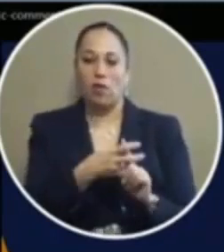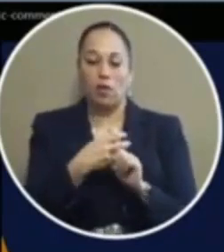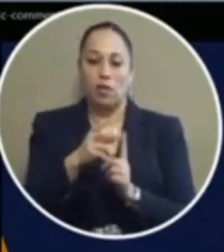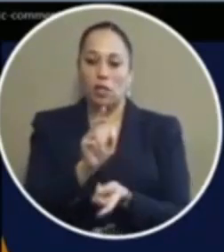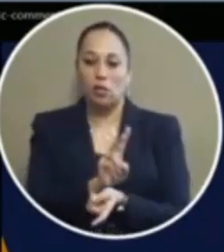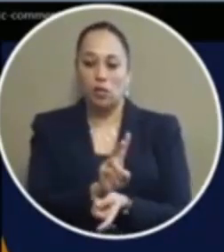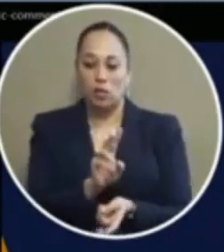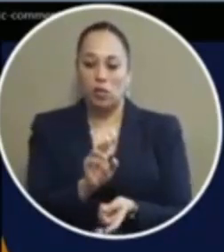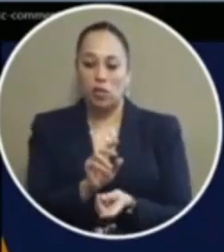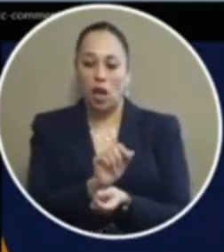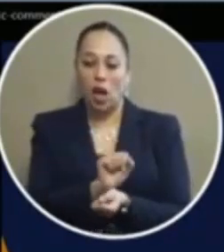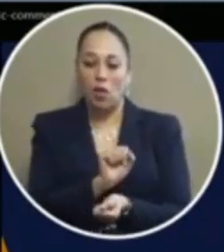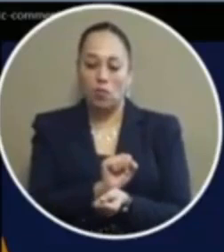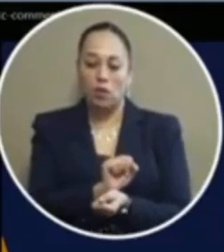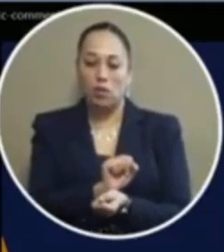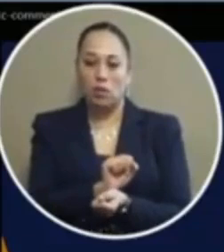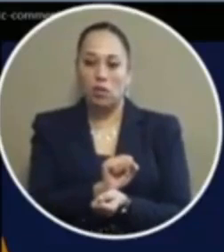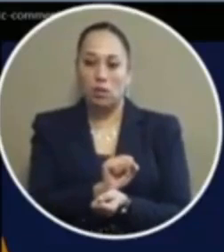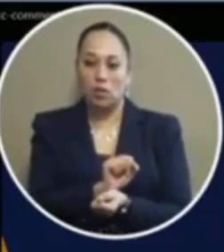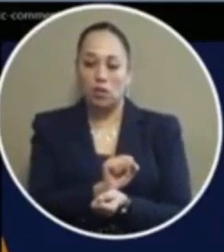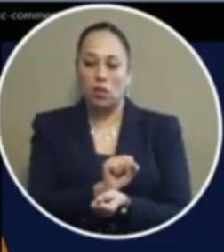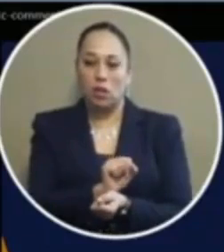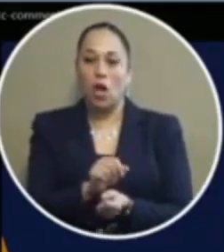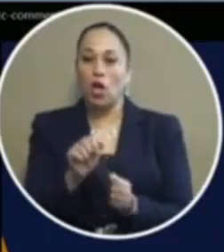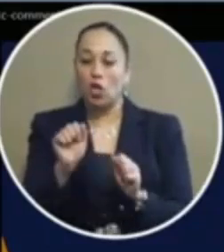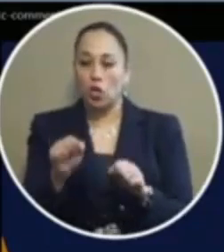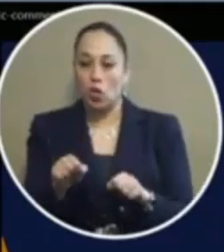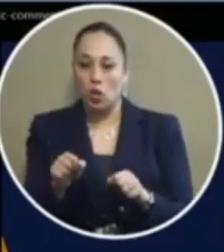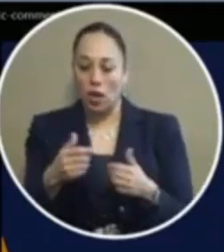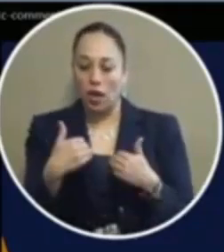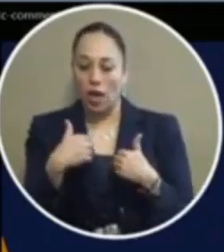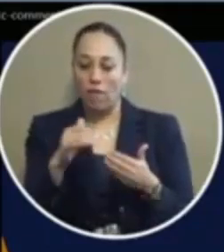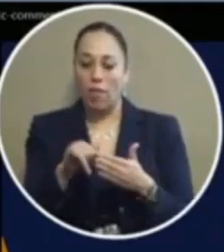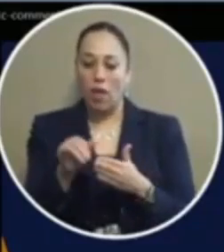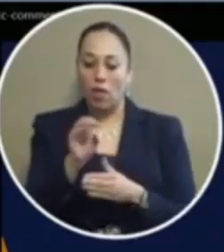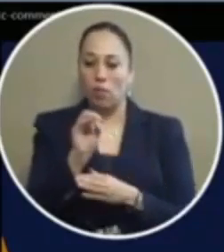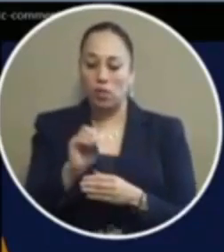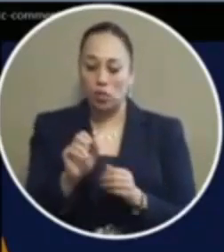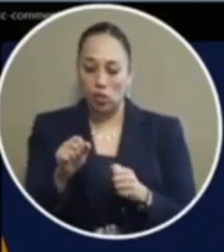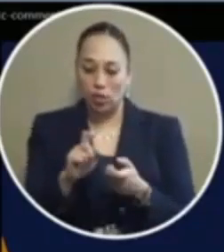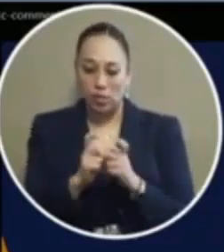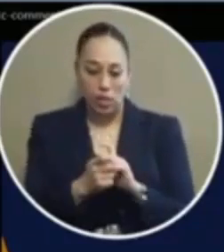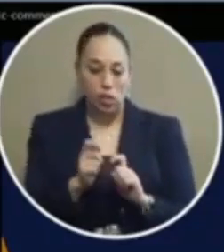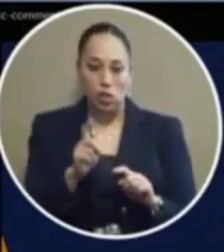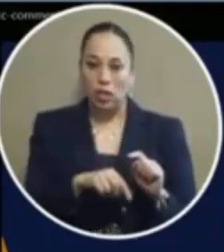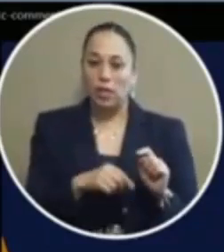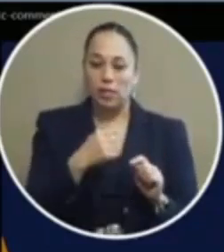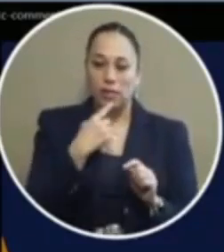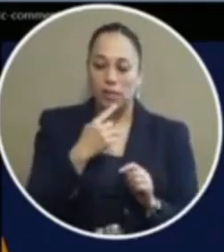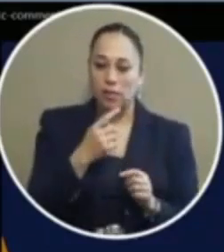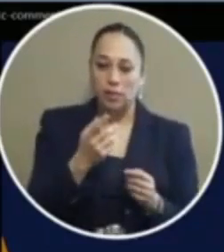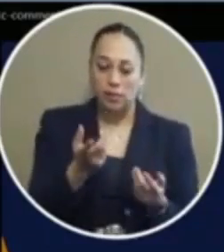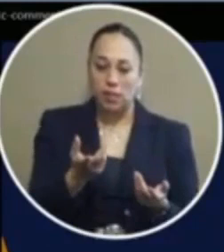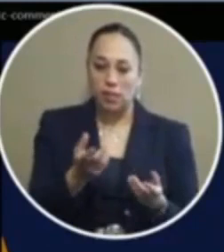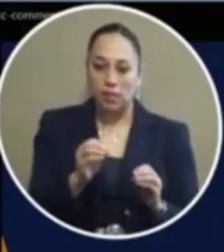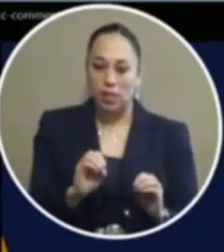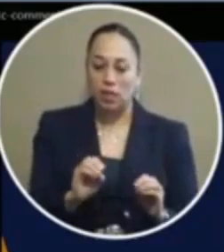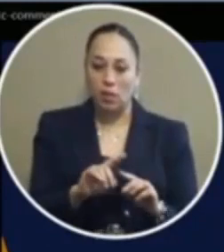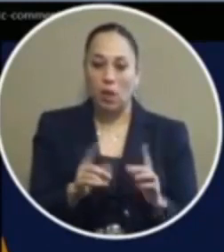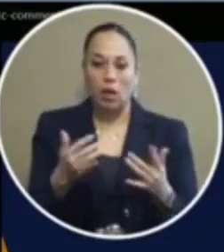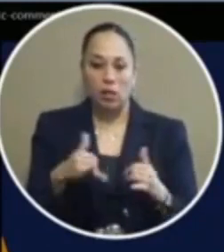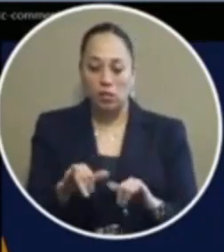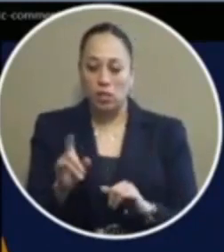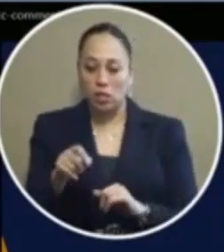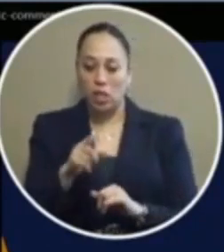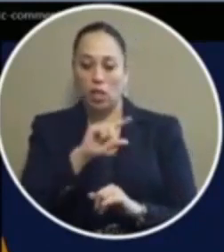if you don't have the equipment to do so you can't test thc percentage you can't even test cbd percentages so i'm assuming